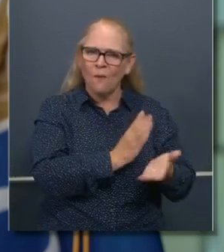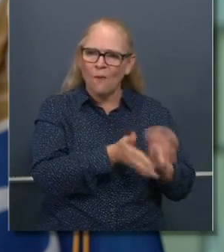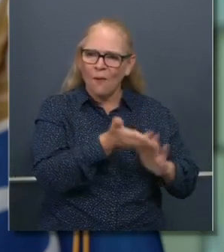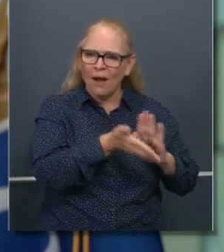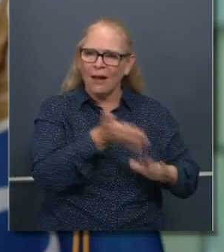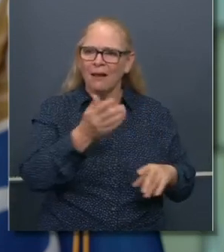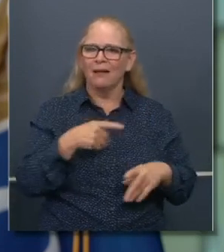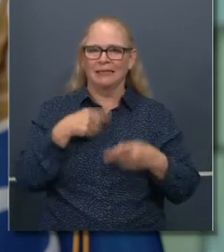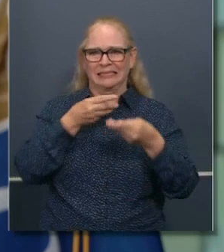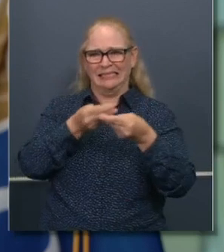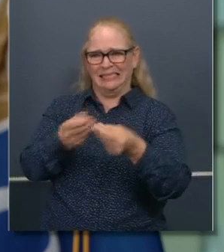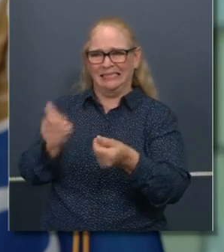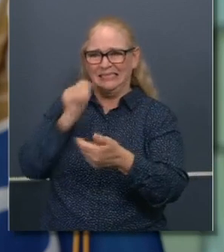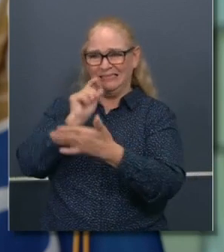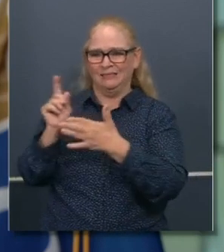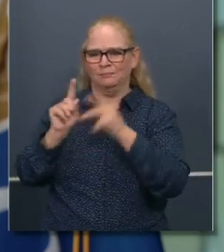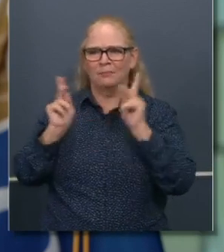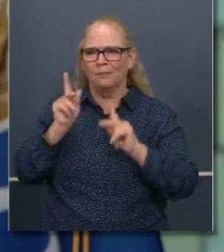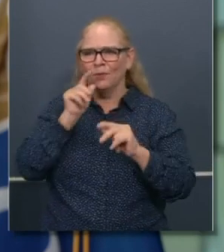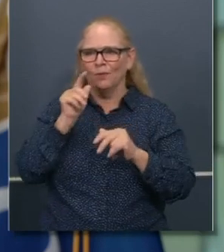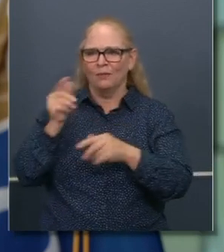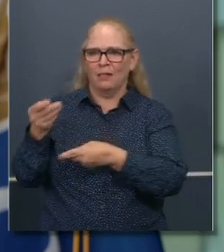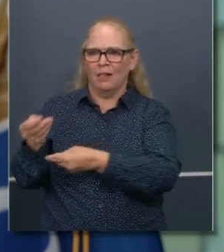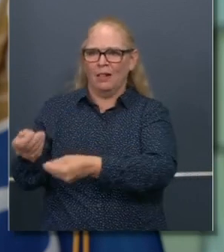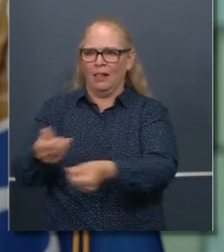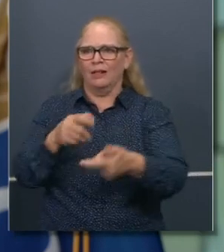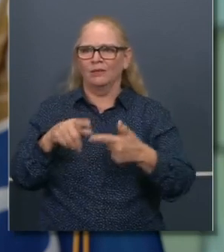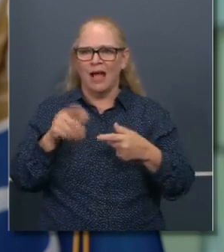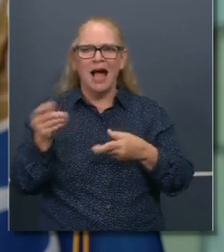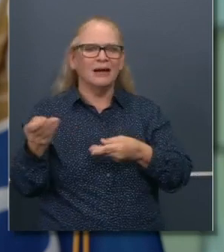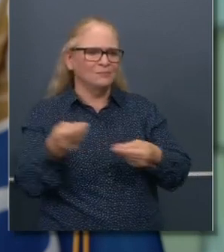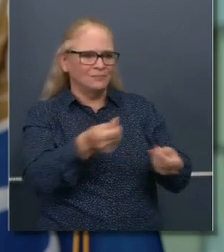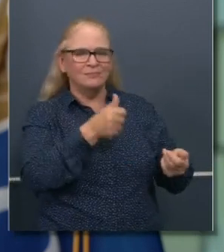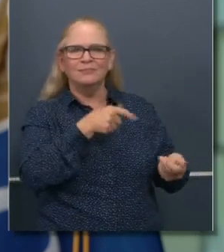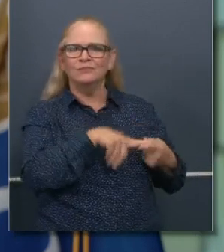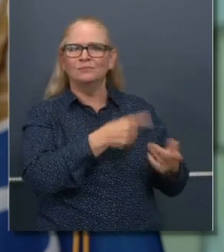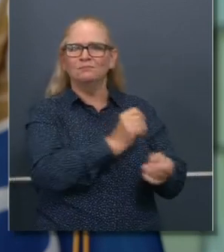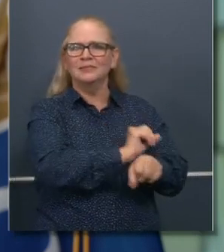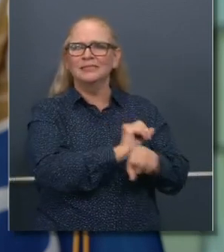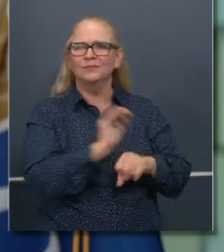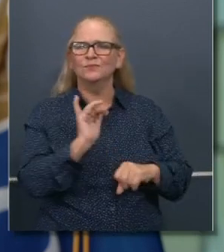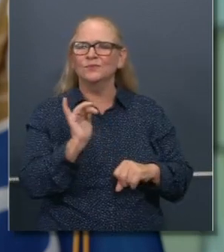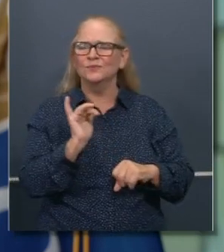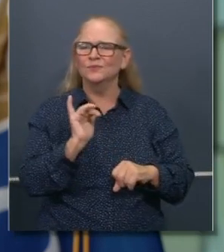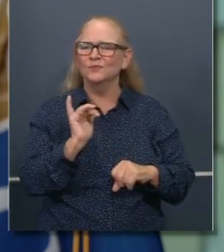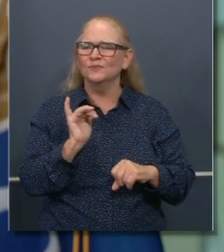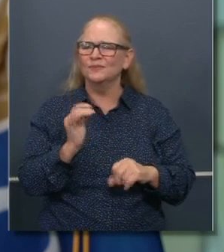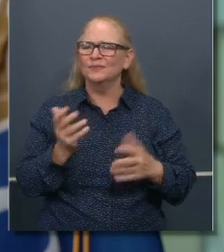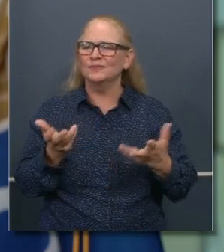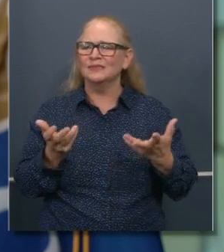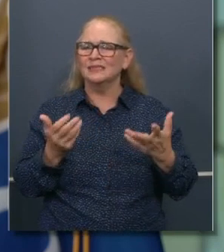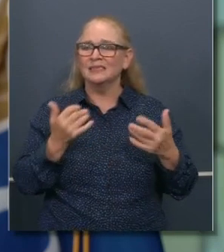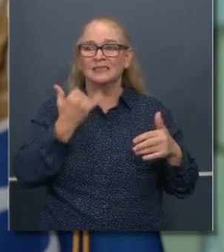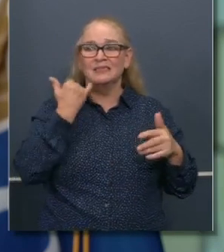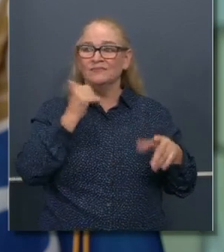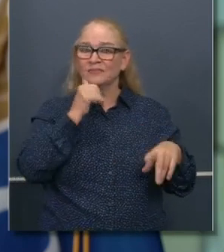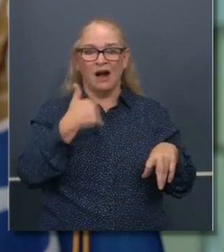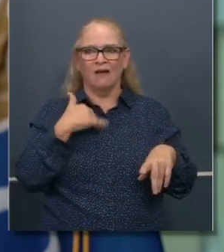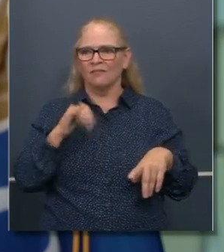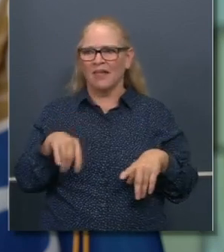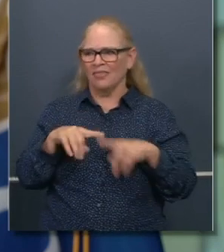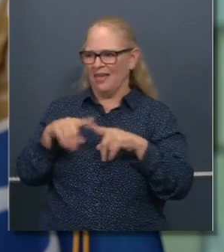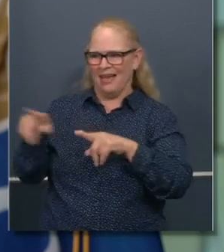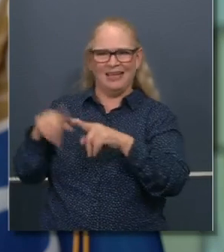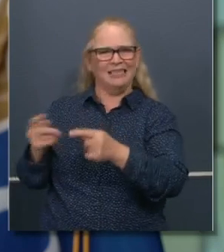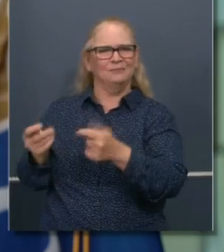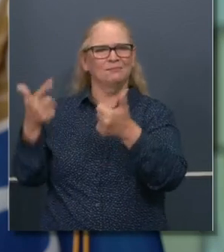consumer confidence, even during that difficult period of time, uh, that maintained itself at a level that otherwise would never have. Uh, I think it